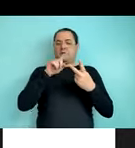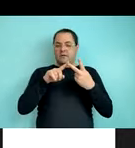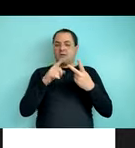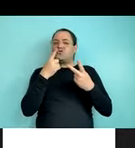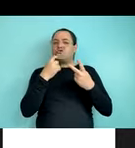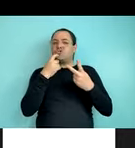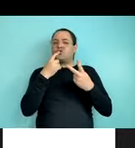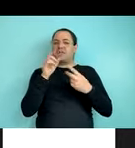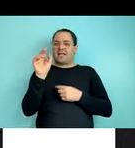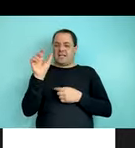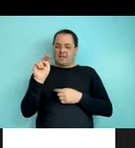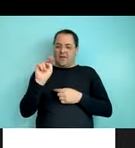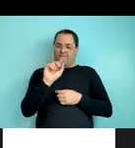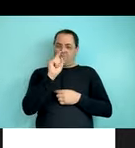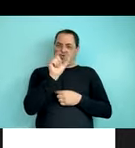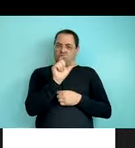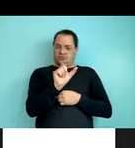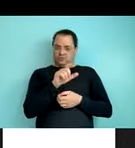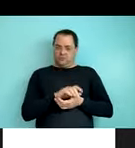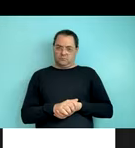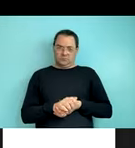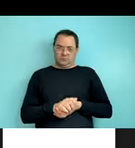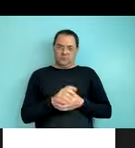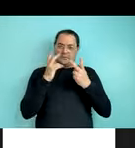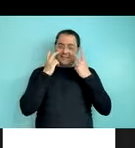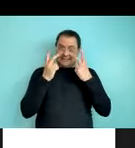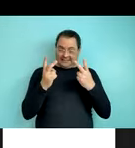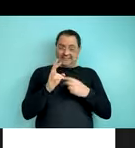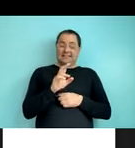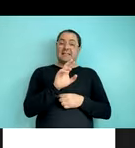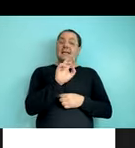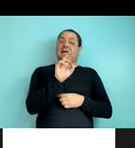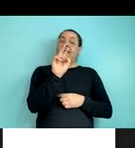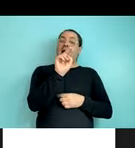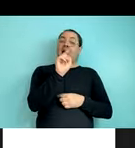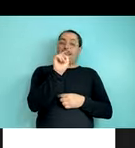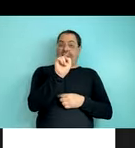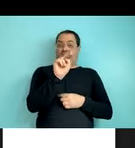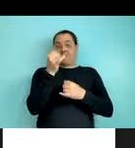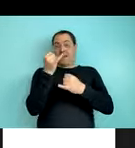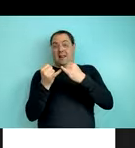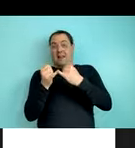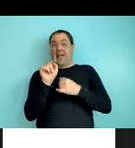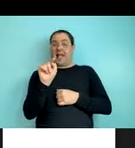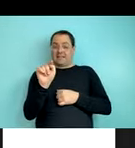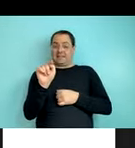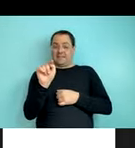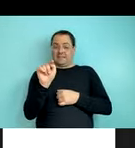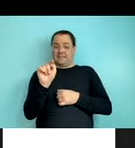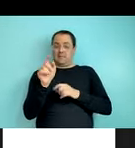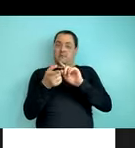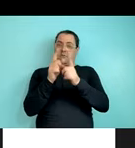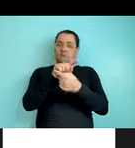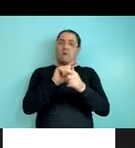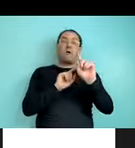So what did we find? In the teal noun last orders, we find that proportion of noun first selections is